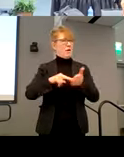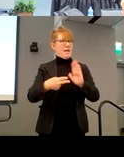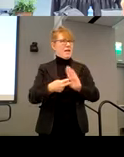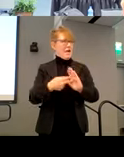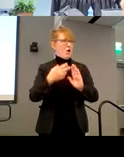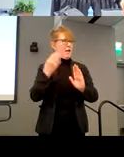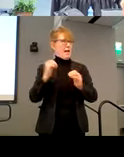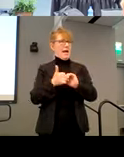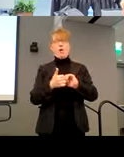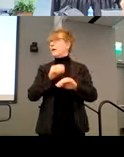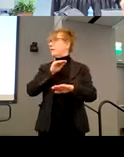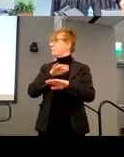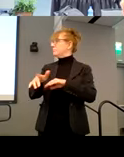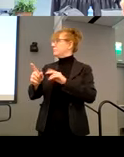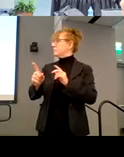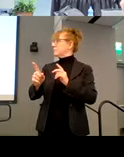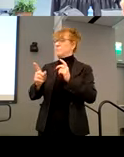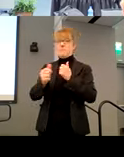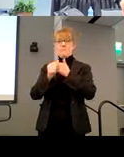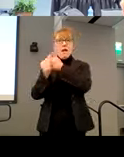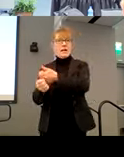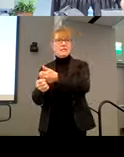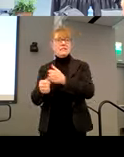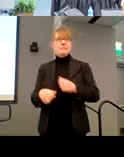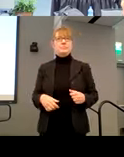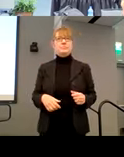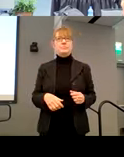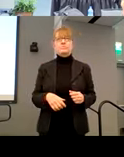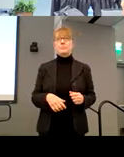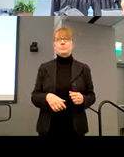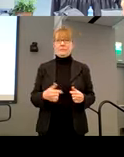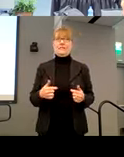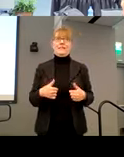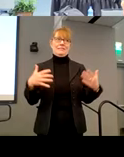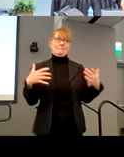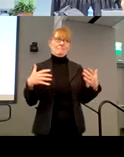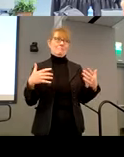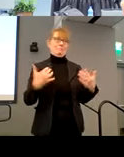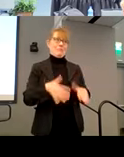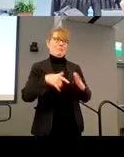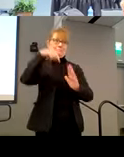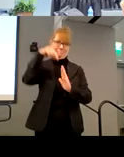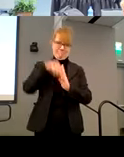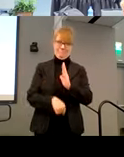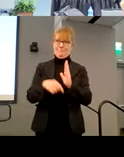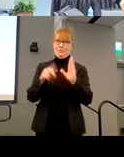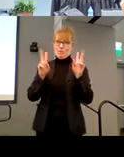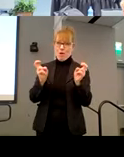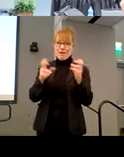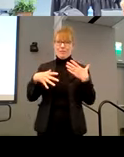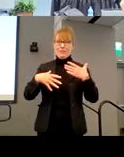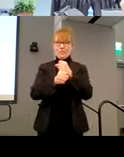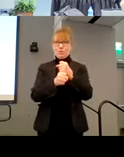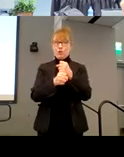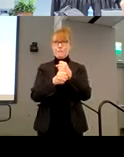all need to know I do entire talks on these very topics. So I'll give you a snapshot. That's kind of what I was getting,